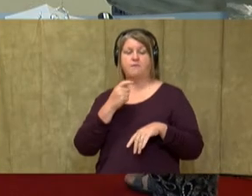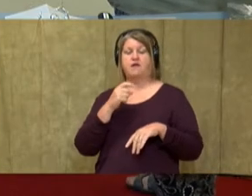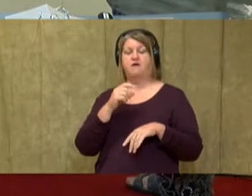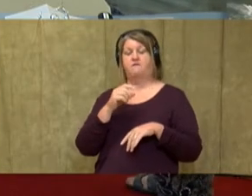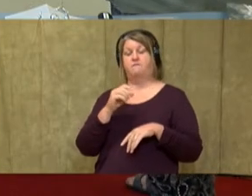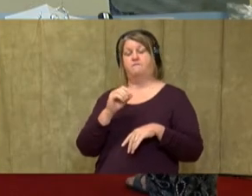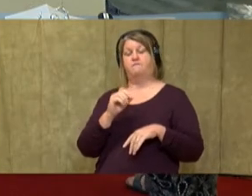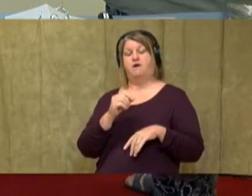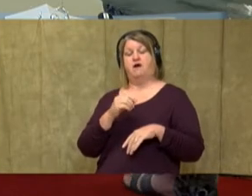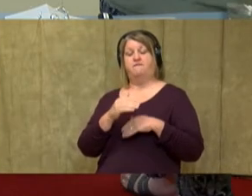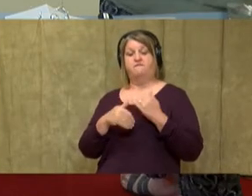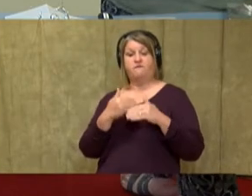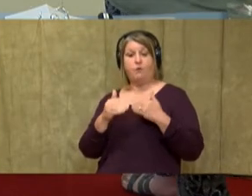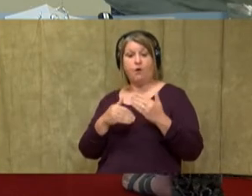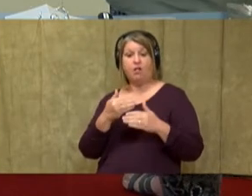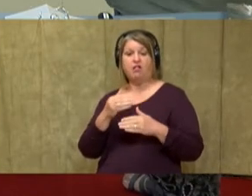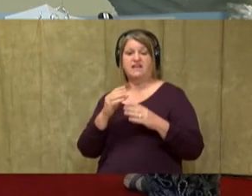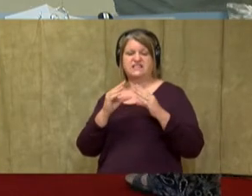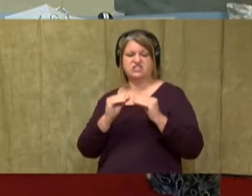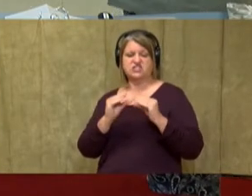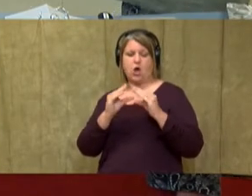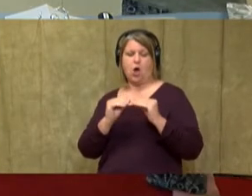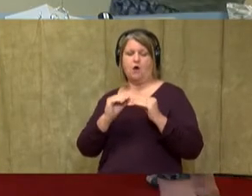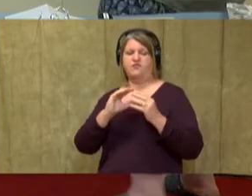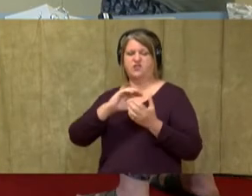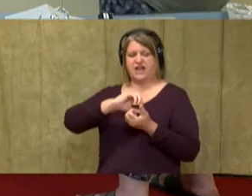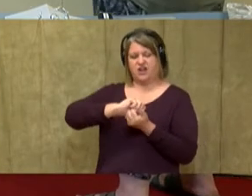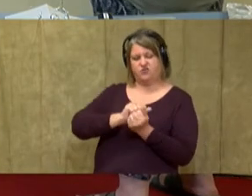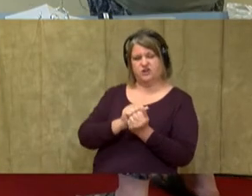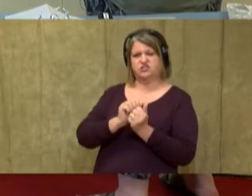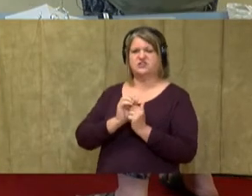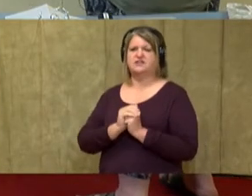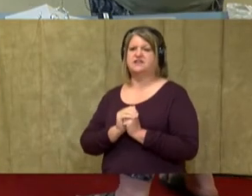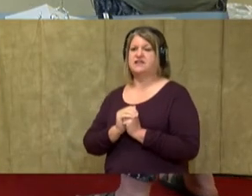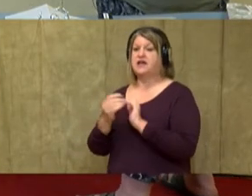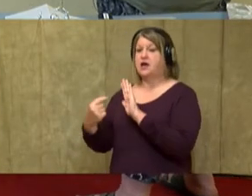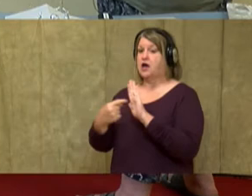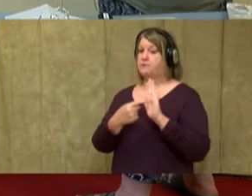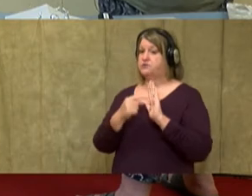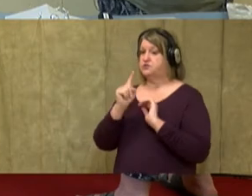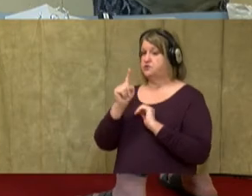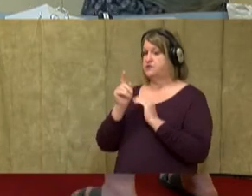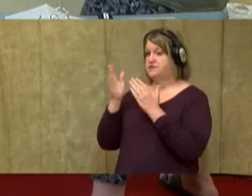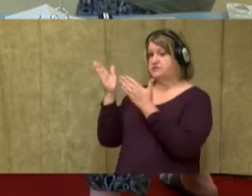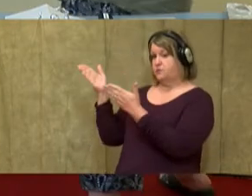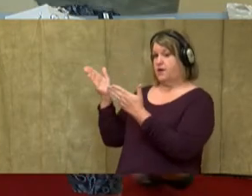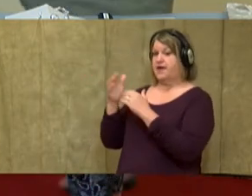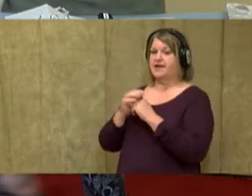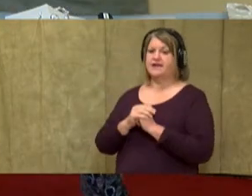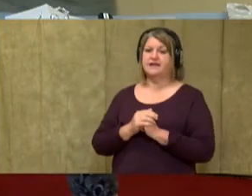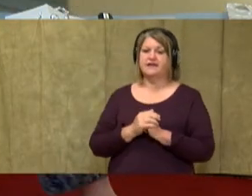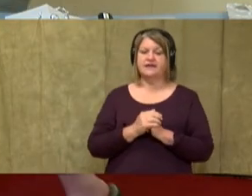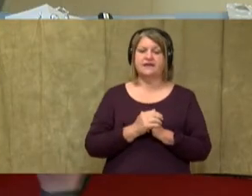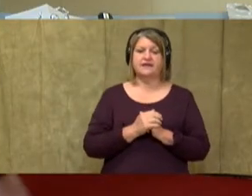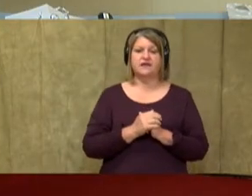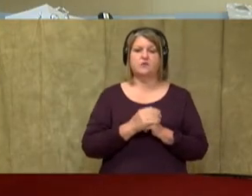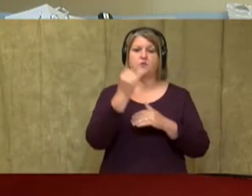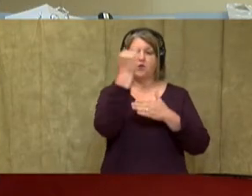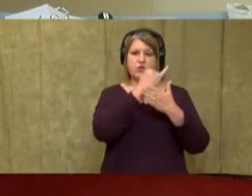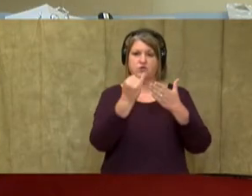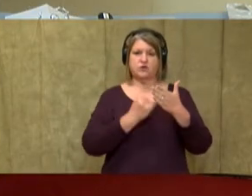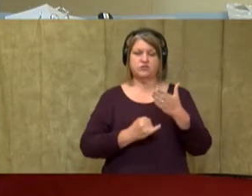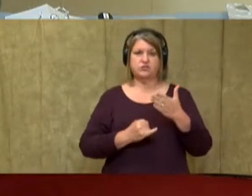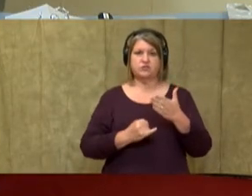the way you want to. I'm just going to show you one way to do it. Okay. And this way, what we're going to do is we're going to draw two